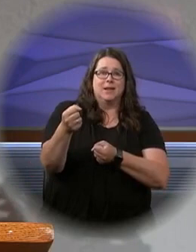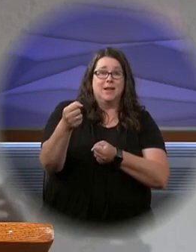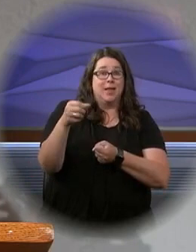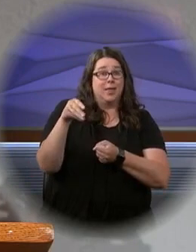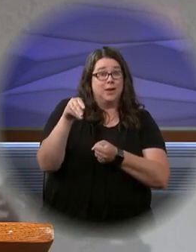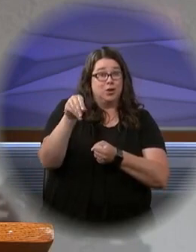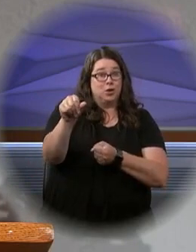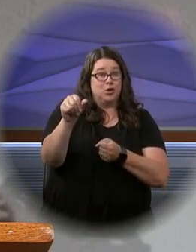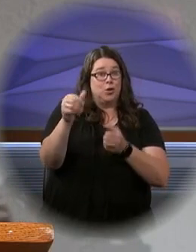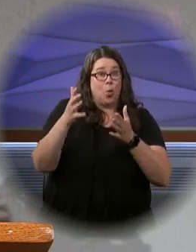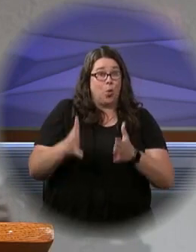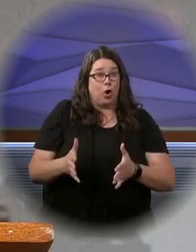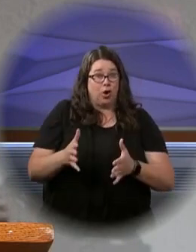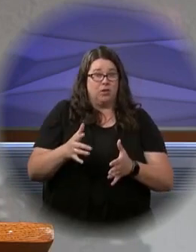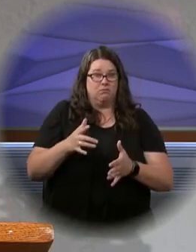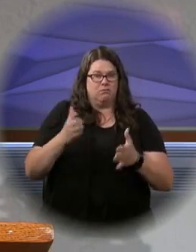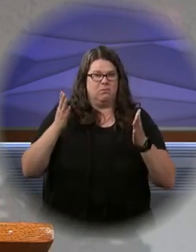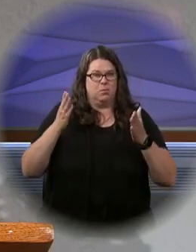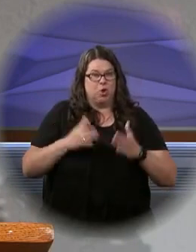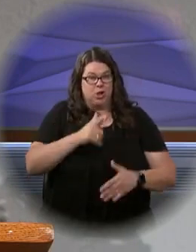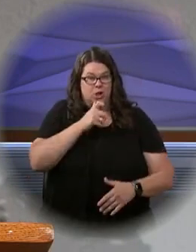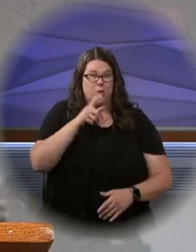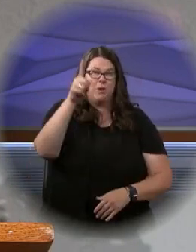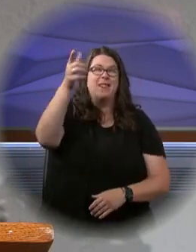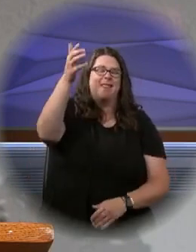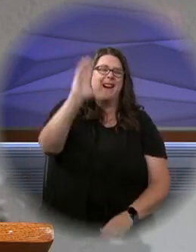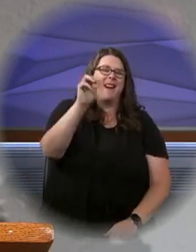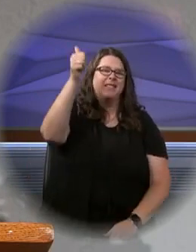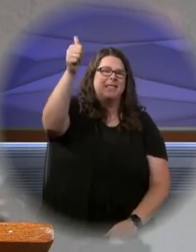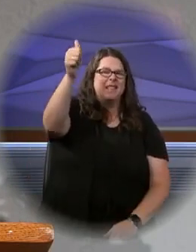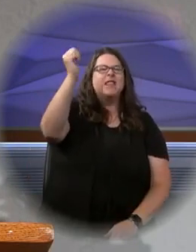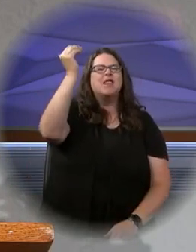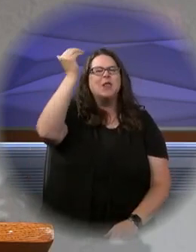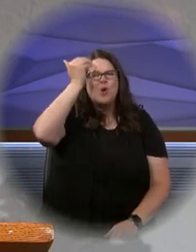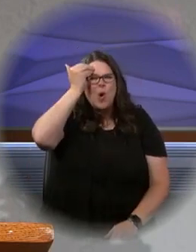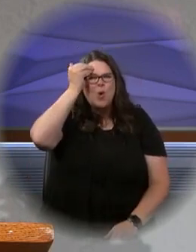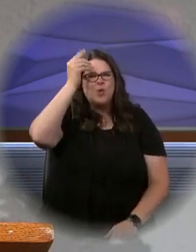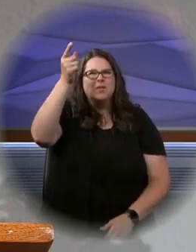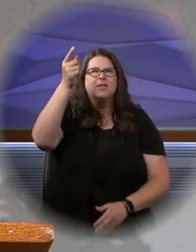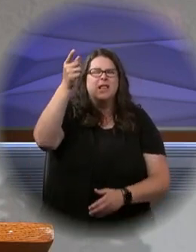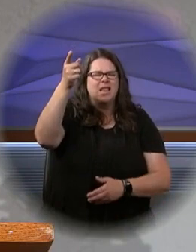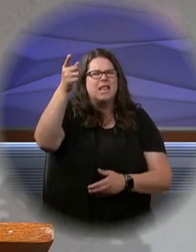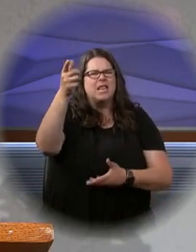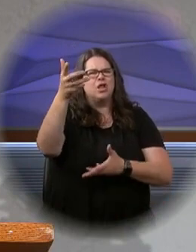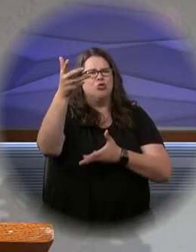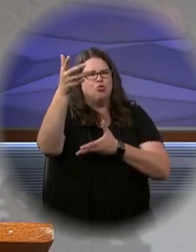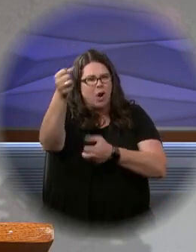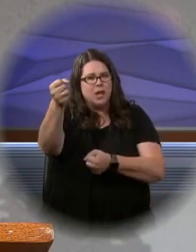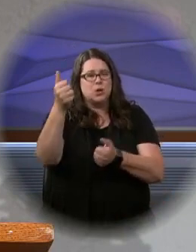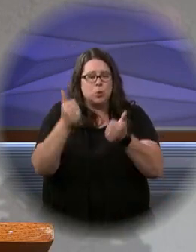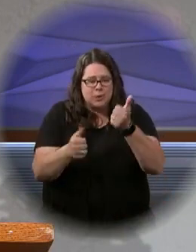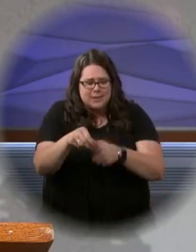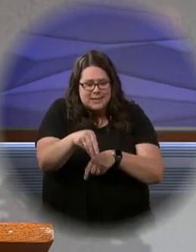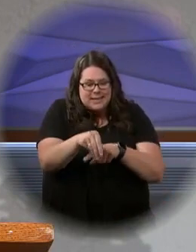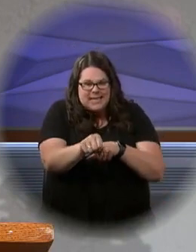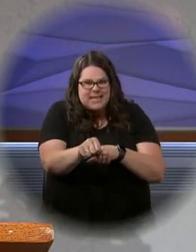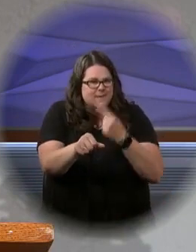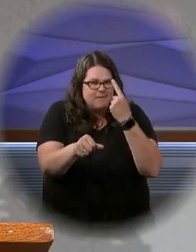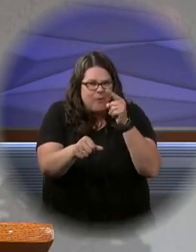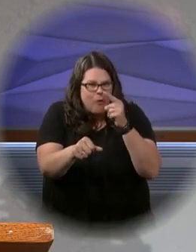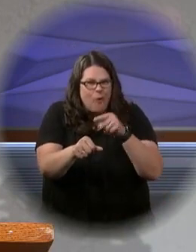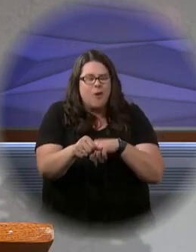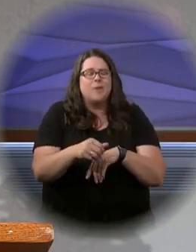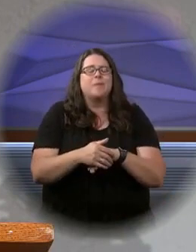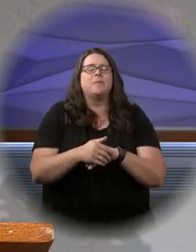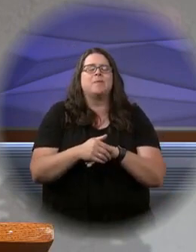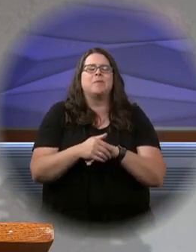which who certainly is an image of our God who knows and trust what seeds are all about and